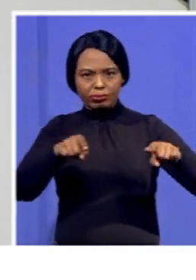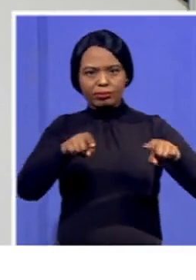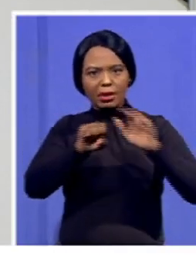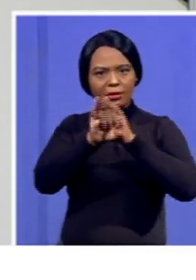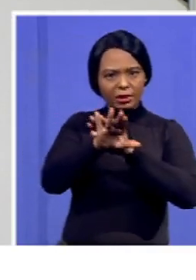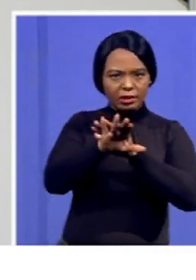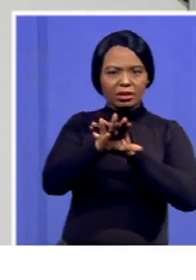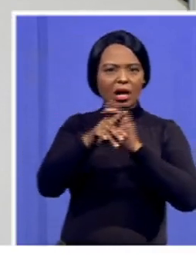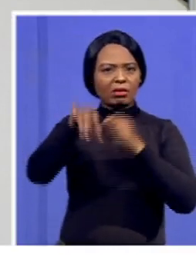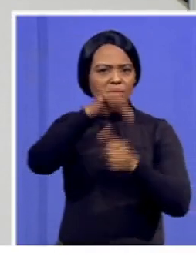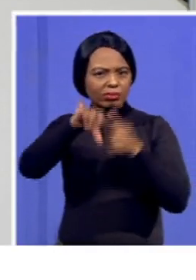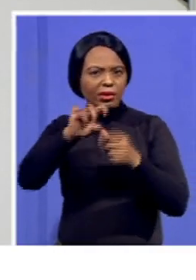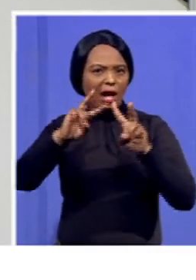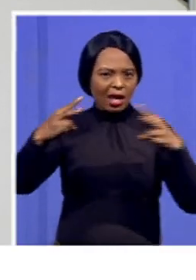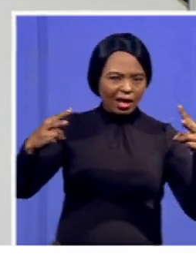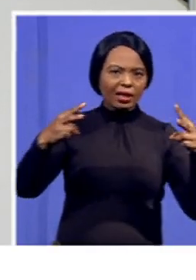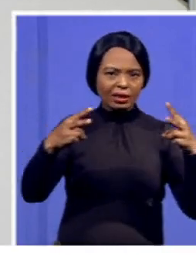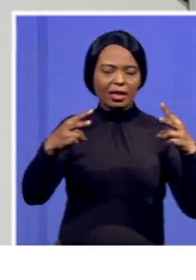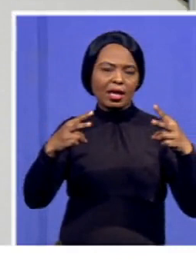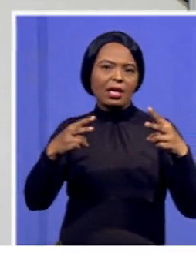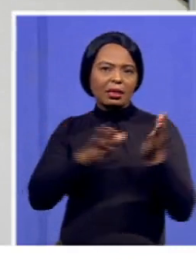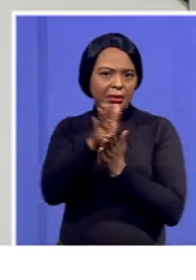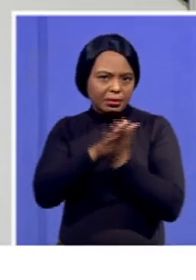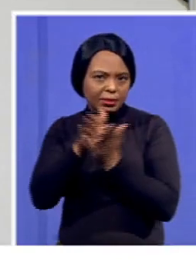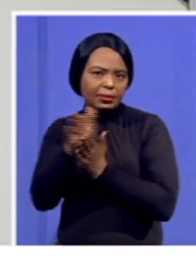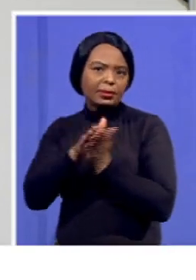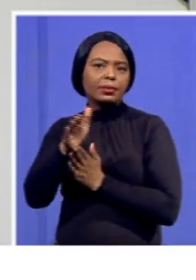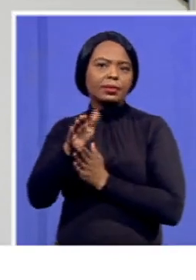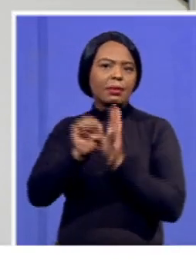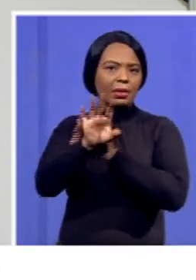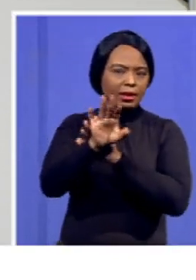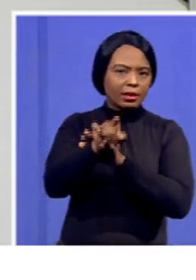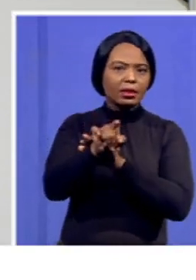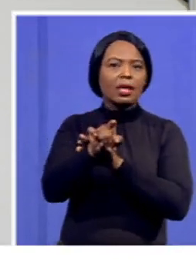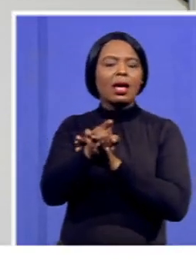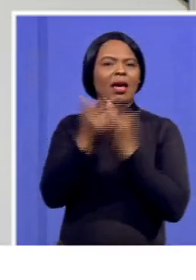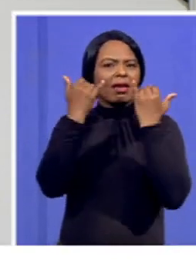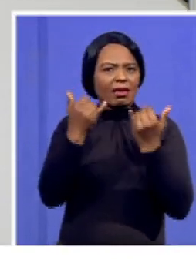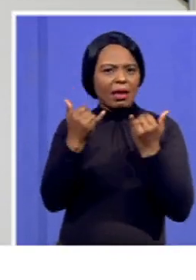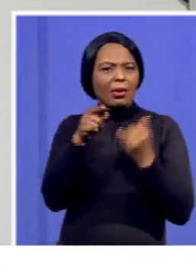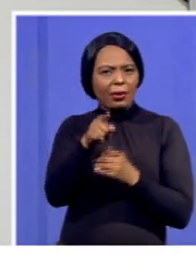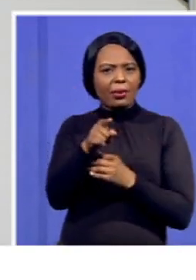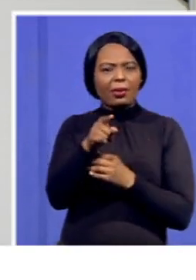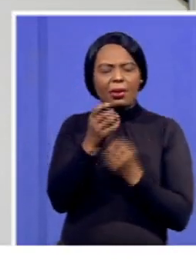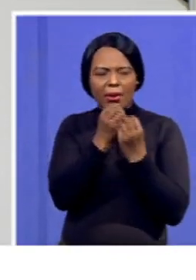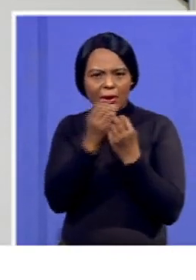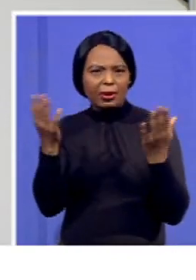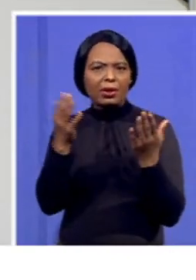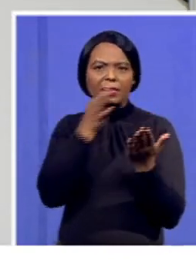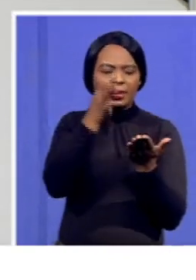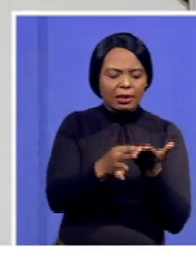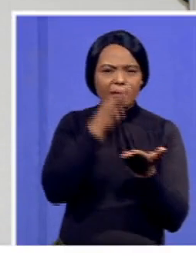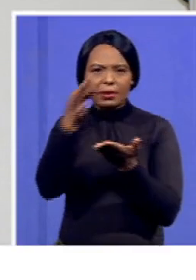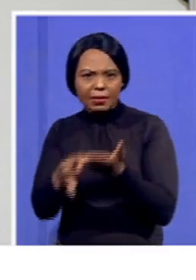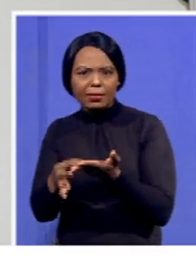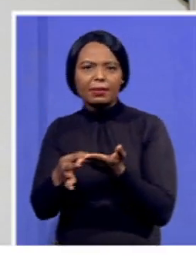and brain media. You'll see in terms of the suggestions and proposals we're putting forward in our